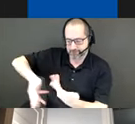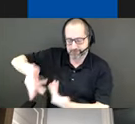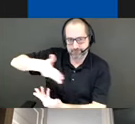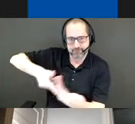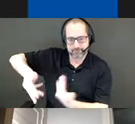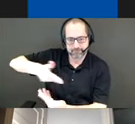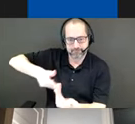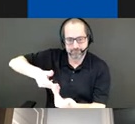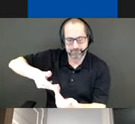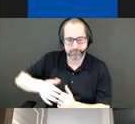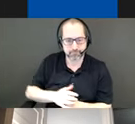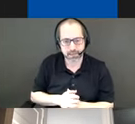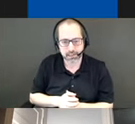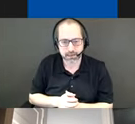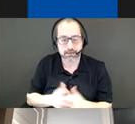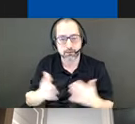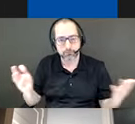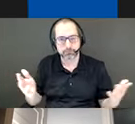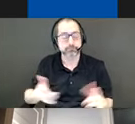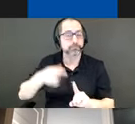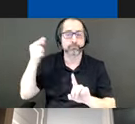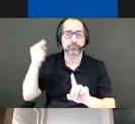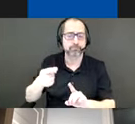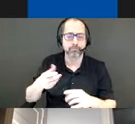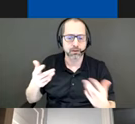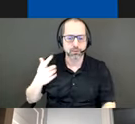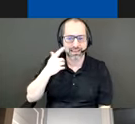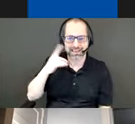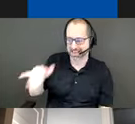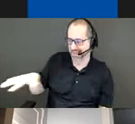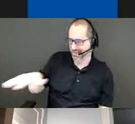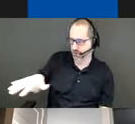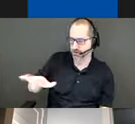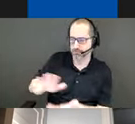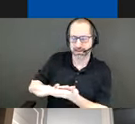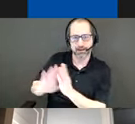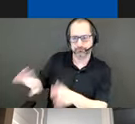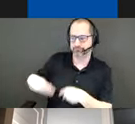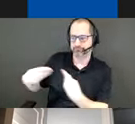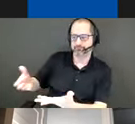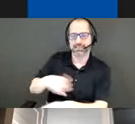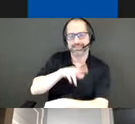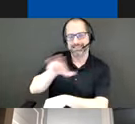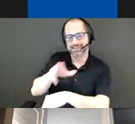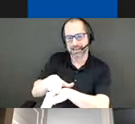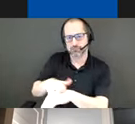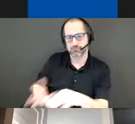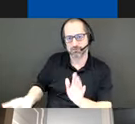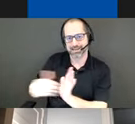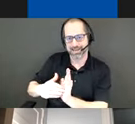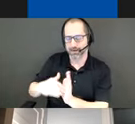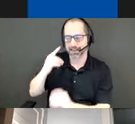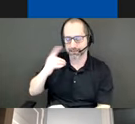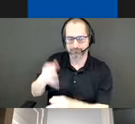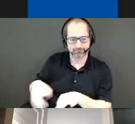to conclude in summary I would say that we believe that re-naturalizing the site is one of the most exciting things we can do even if we have to